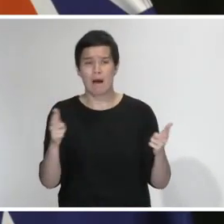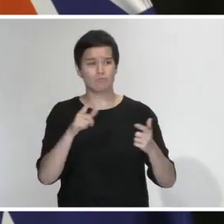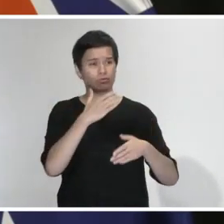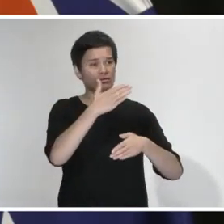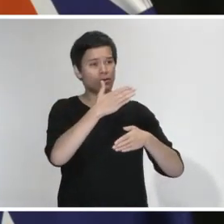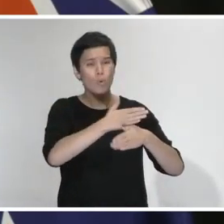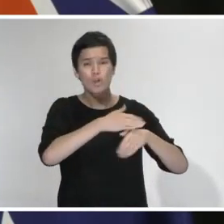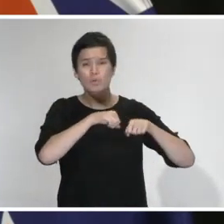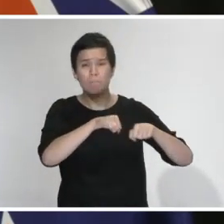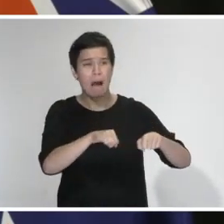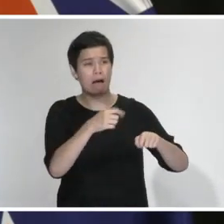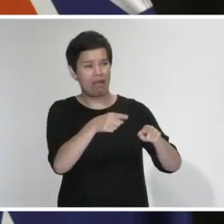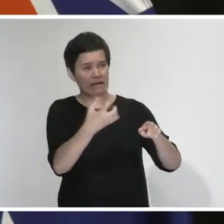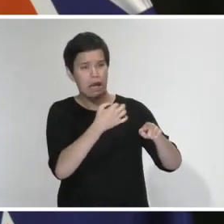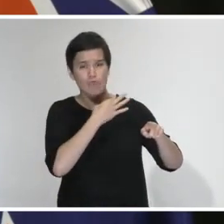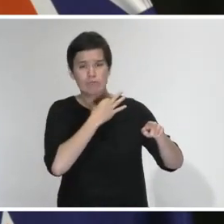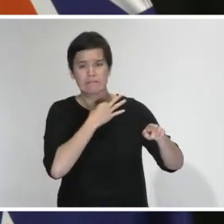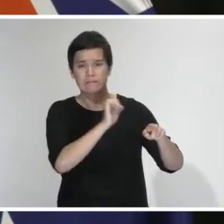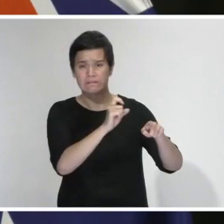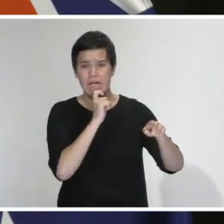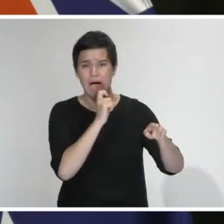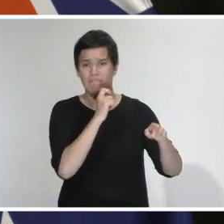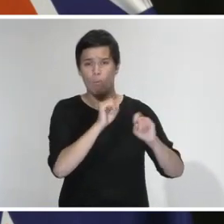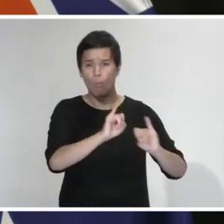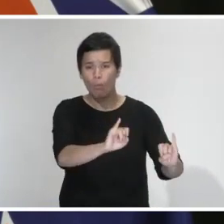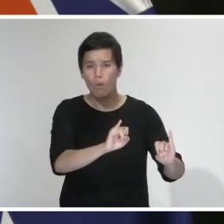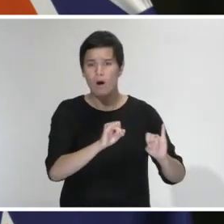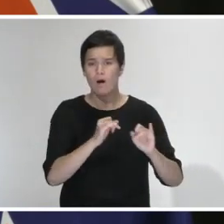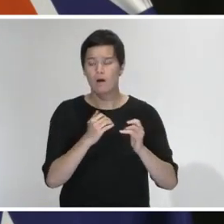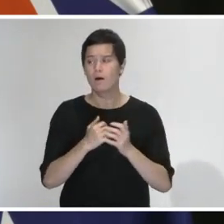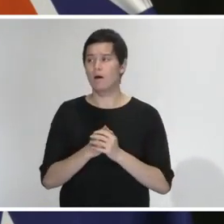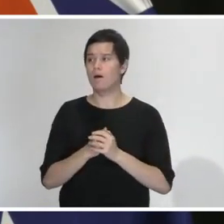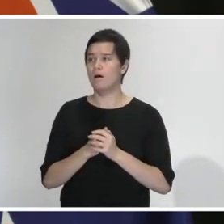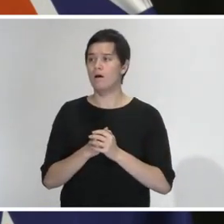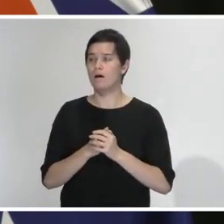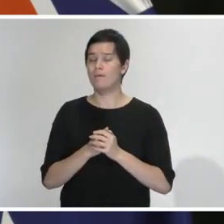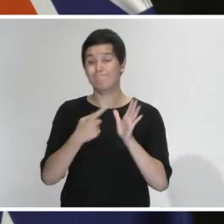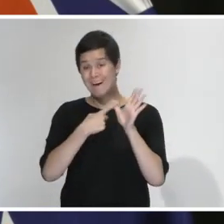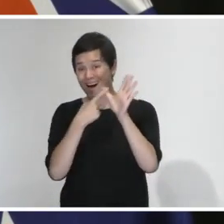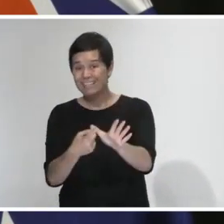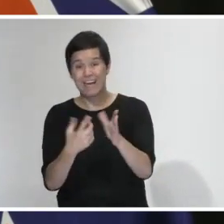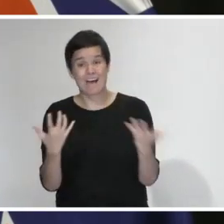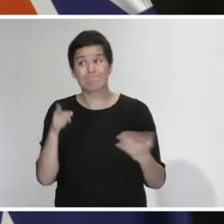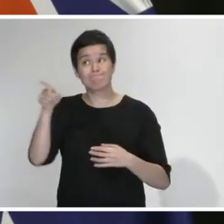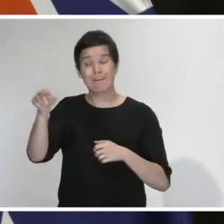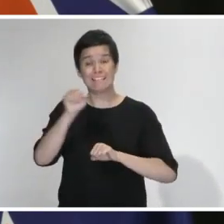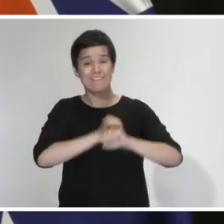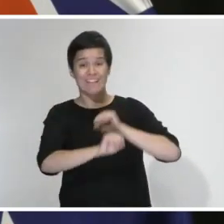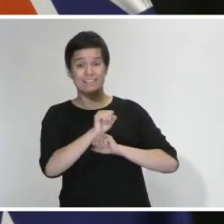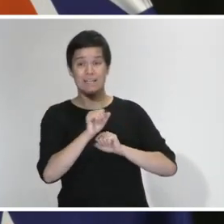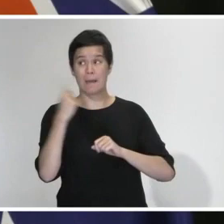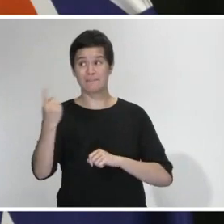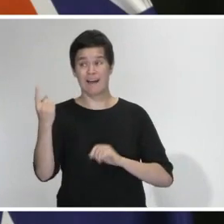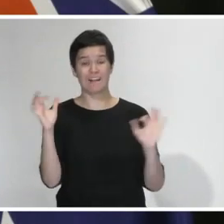day? And that is why you will hear, this is why you will hear no defence, no excuse. He made a mistake.